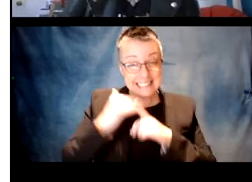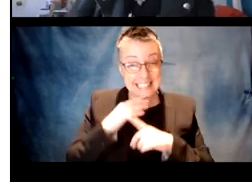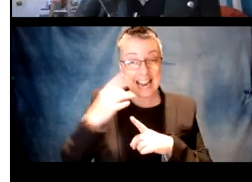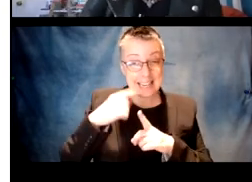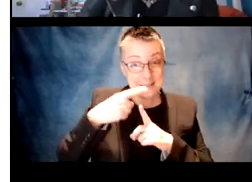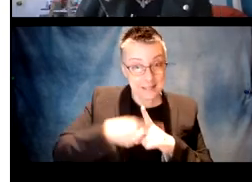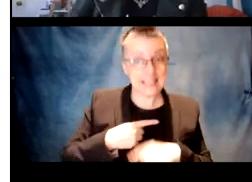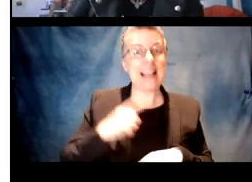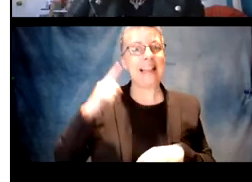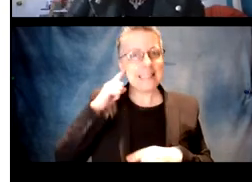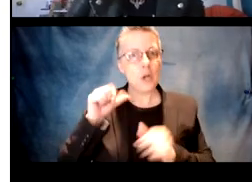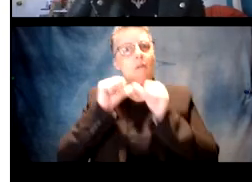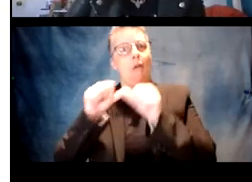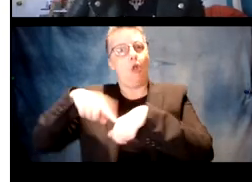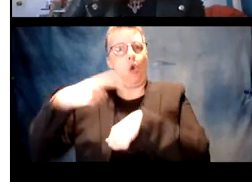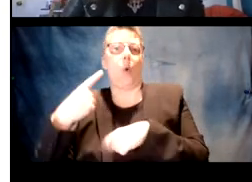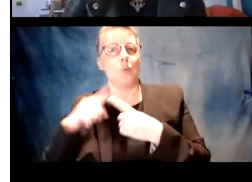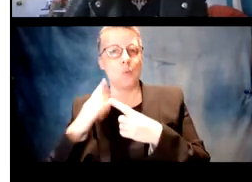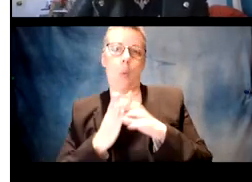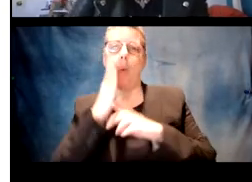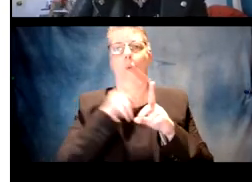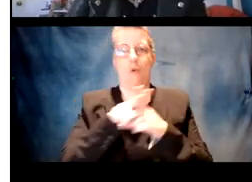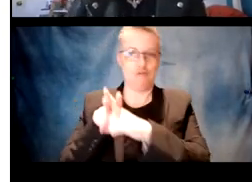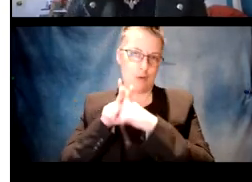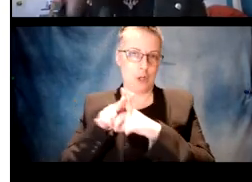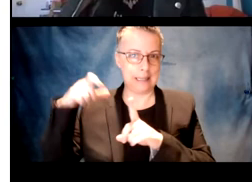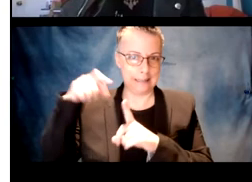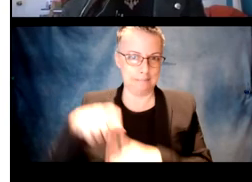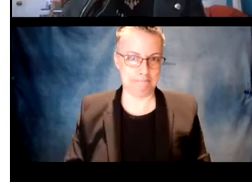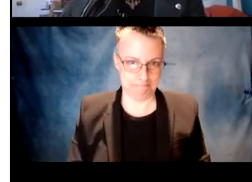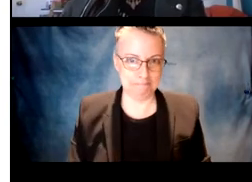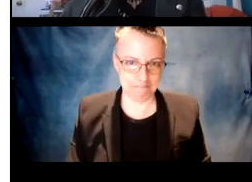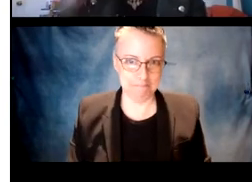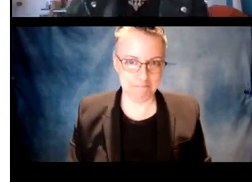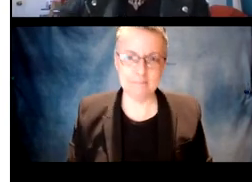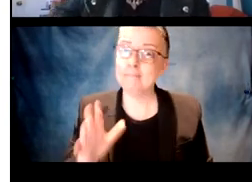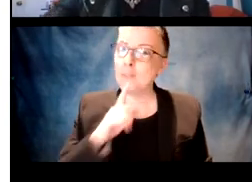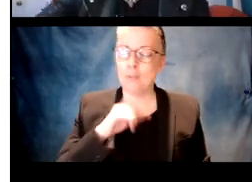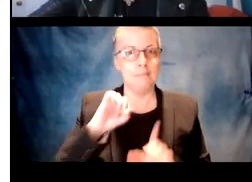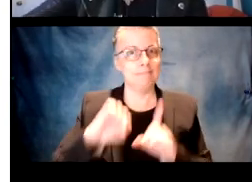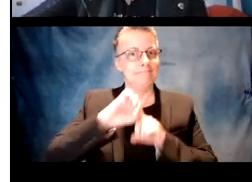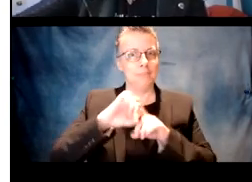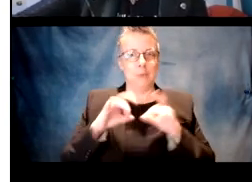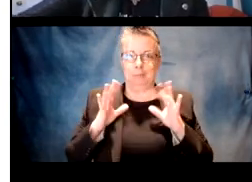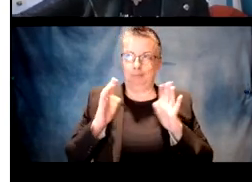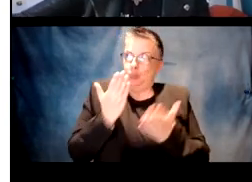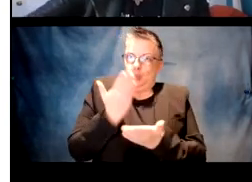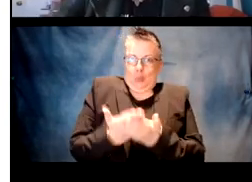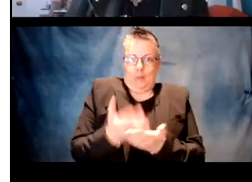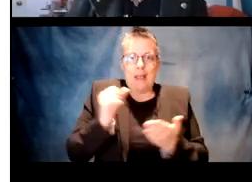So 16 toddlers, 14 out of 16 listen longer to the over-regularized, and